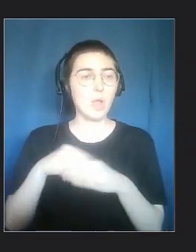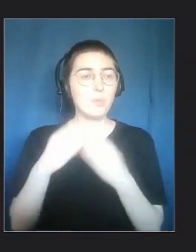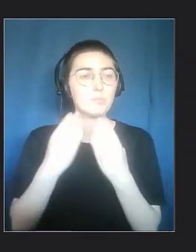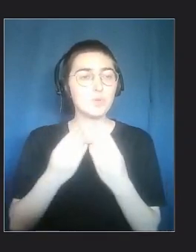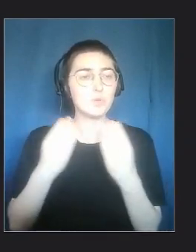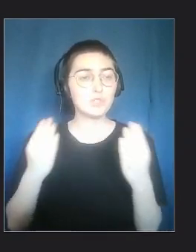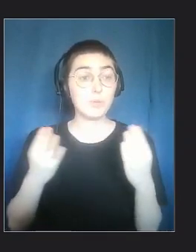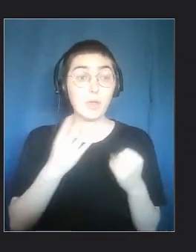Jewish museums.